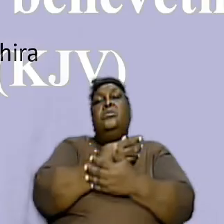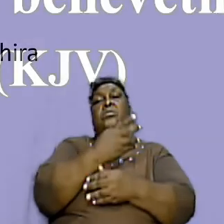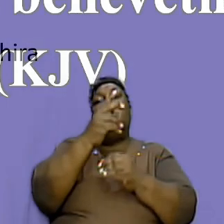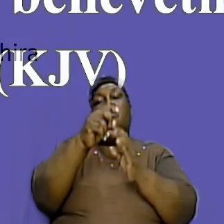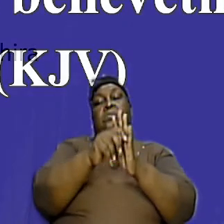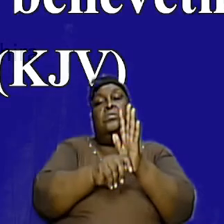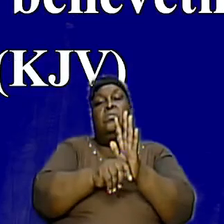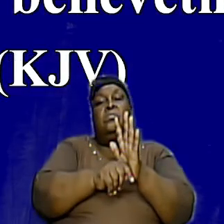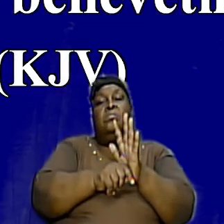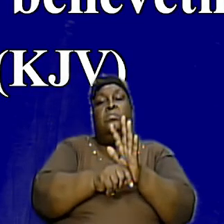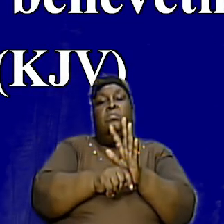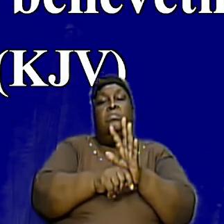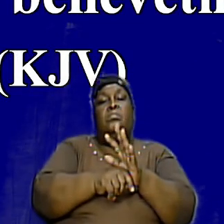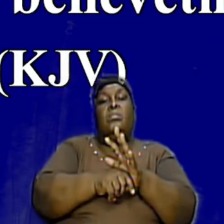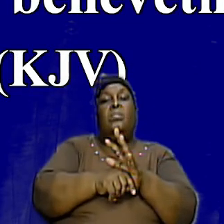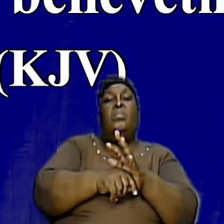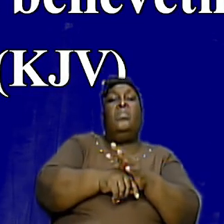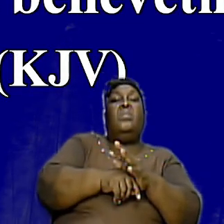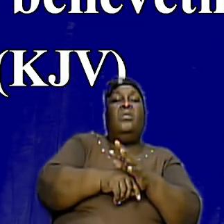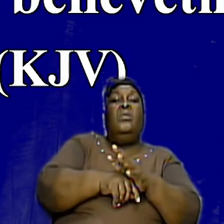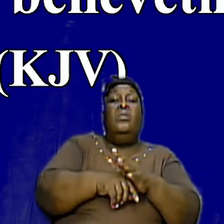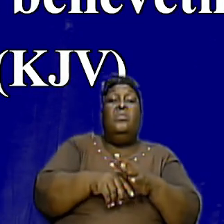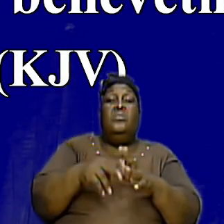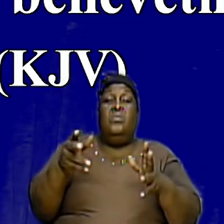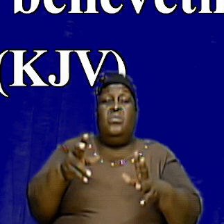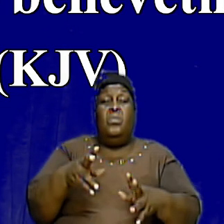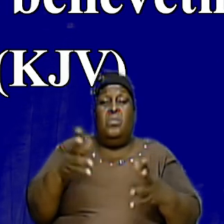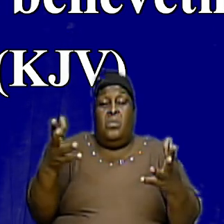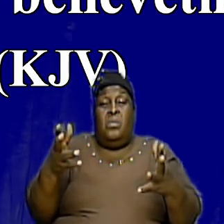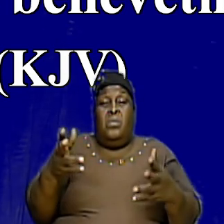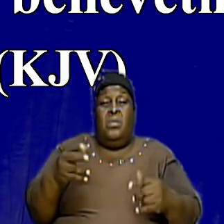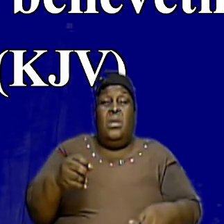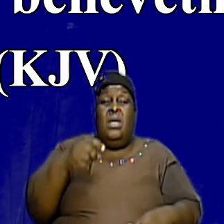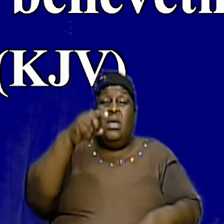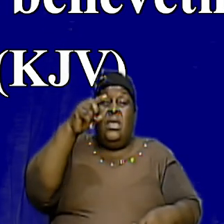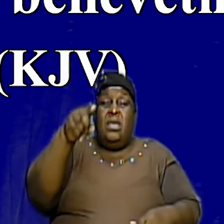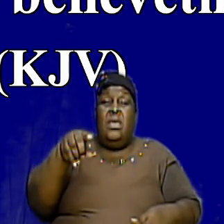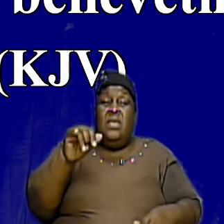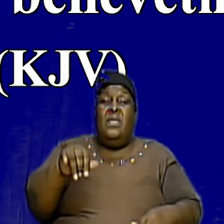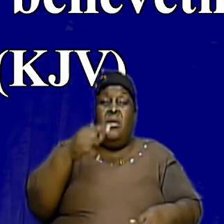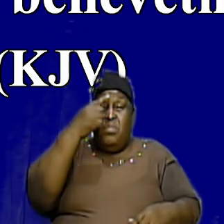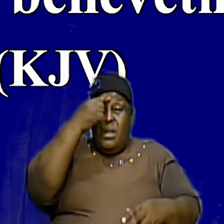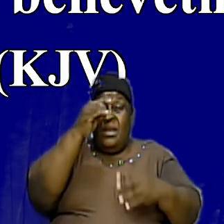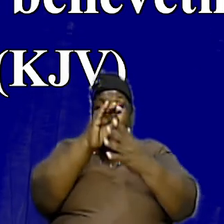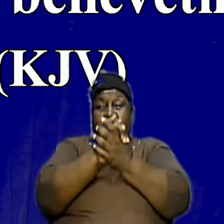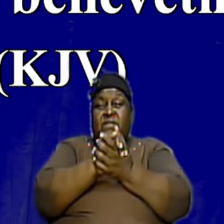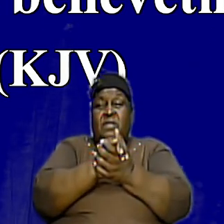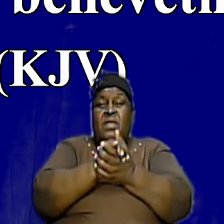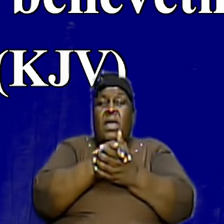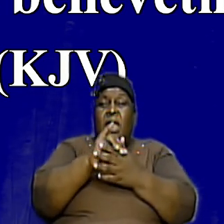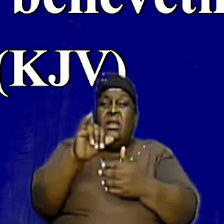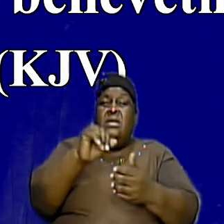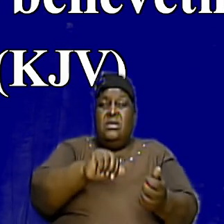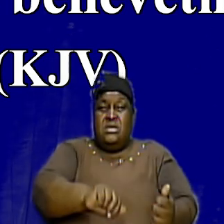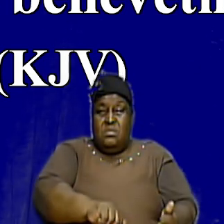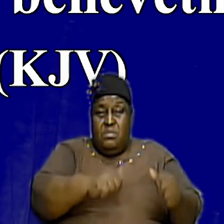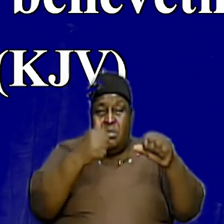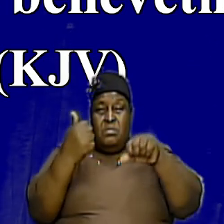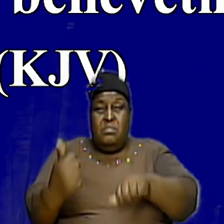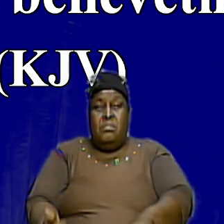in the New Testament look at what Mark says he that believeth and